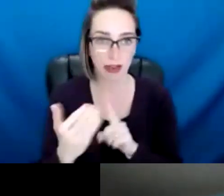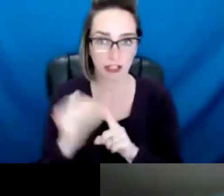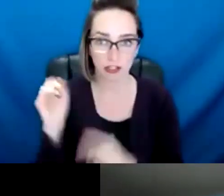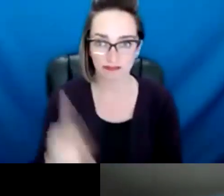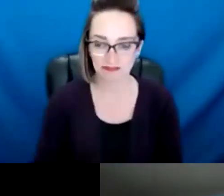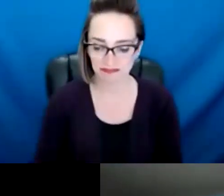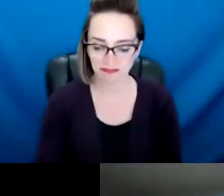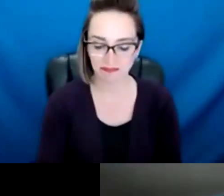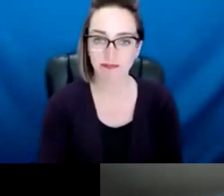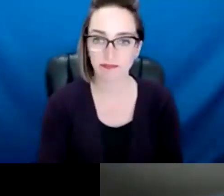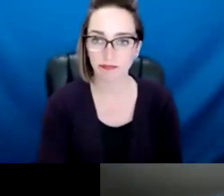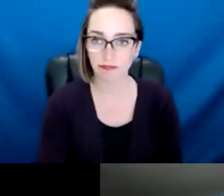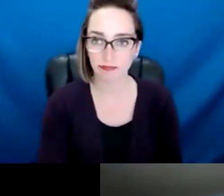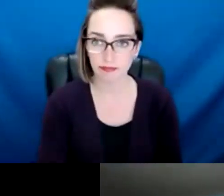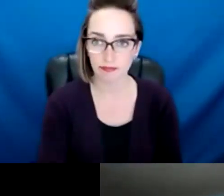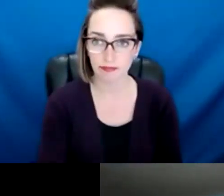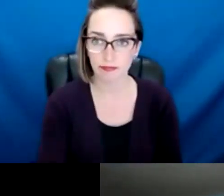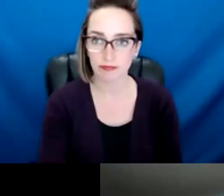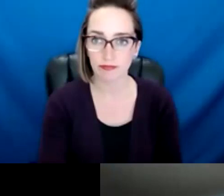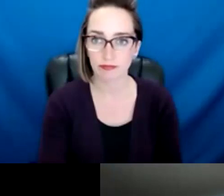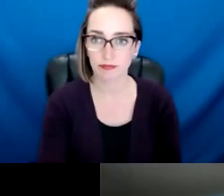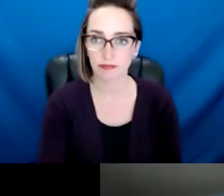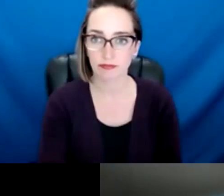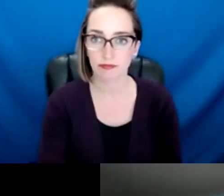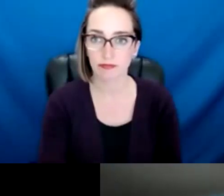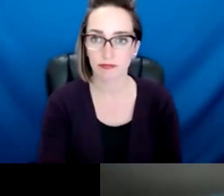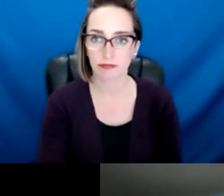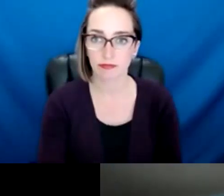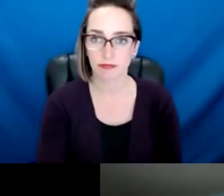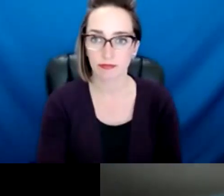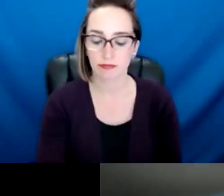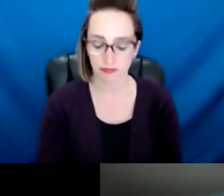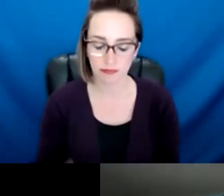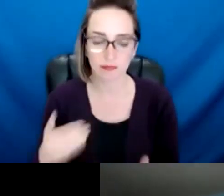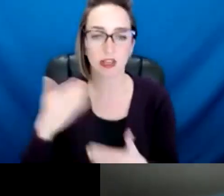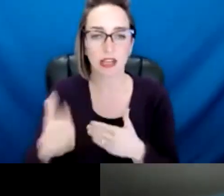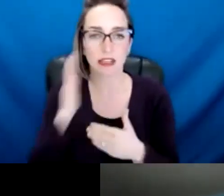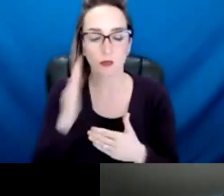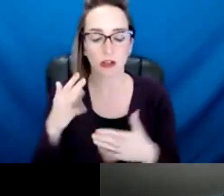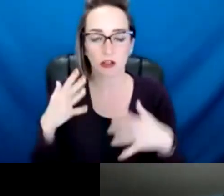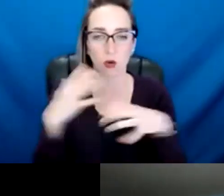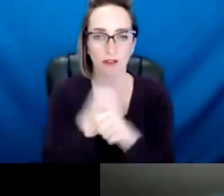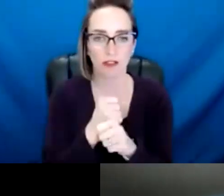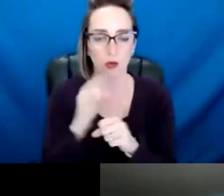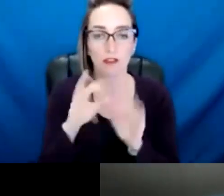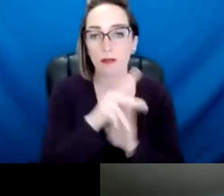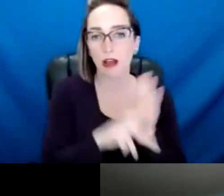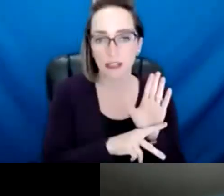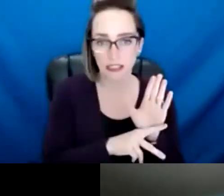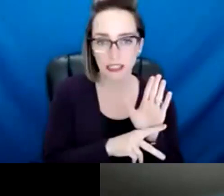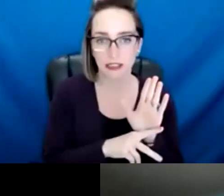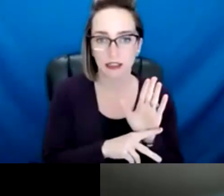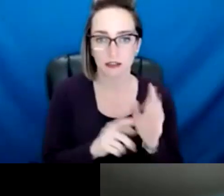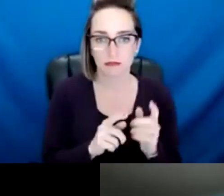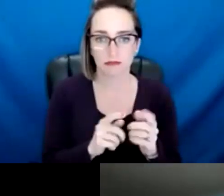So next, we will have kind of an overview of some of the policy reforms that are